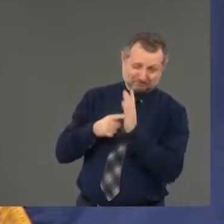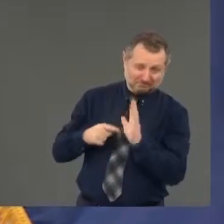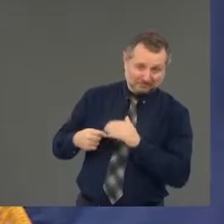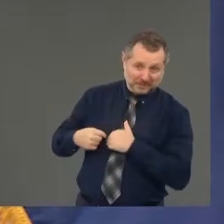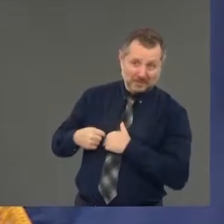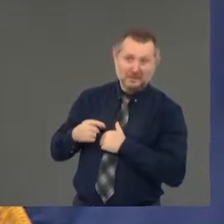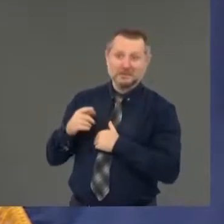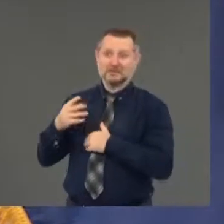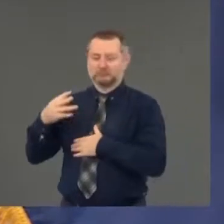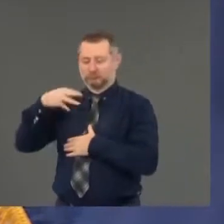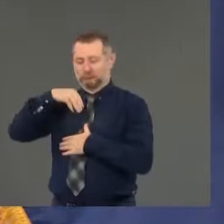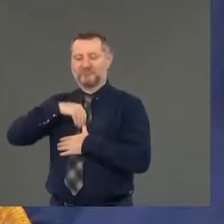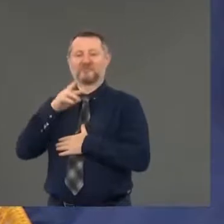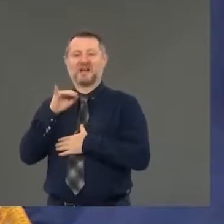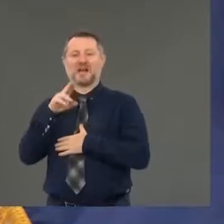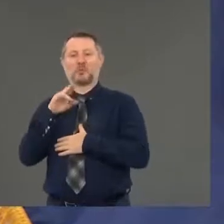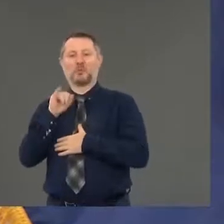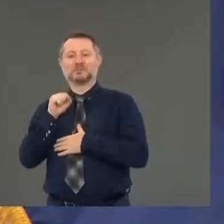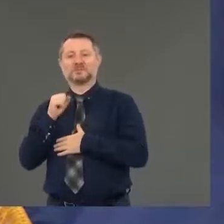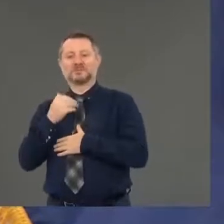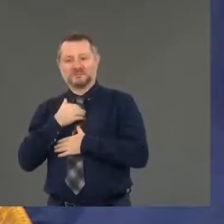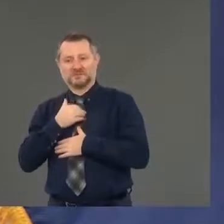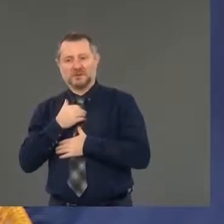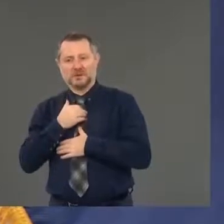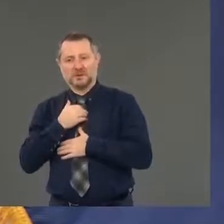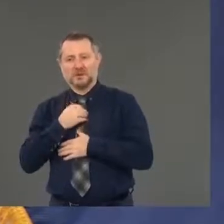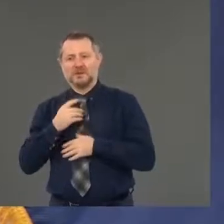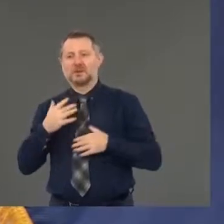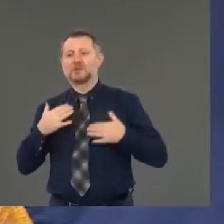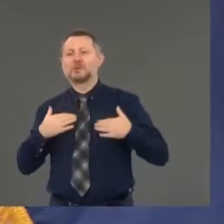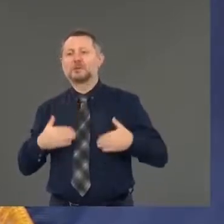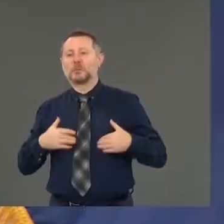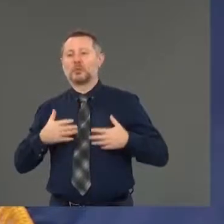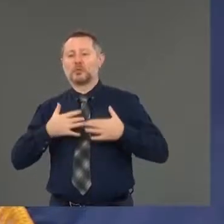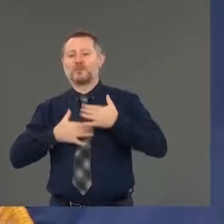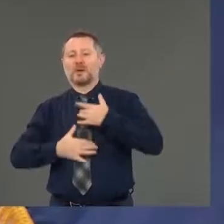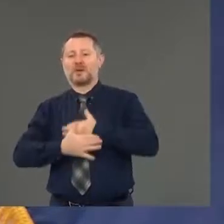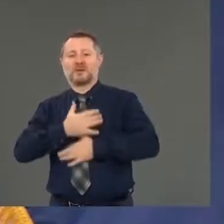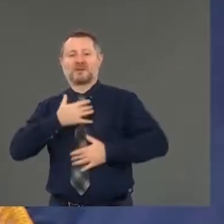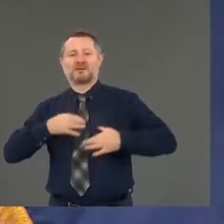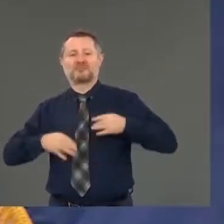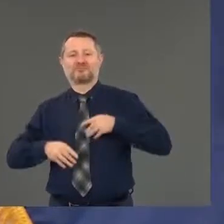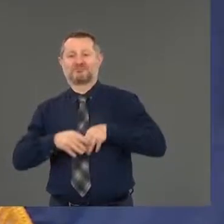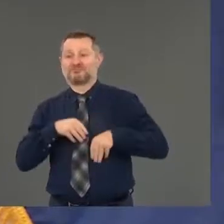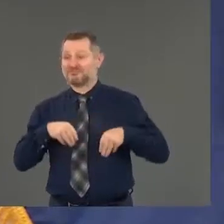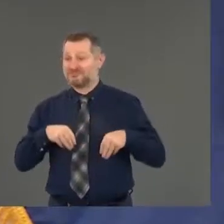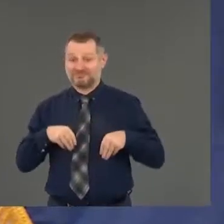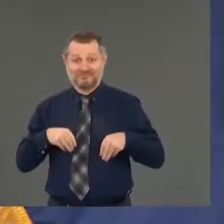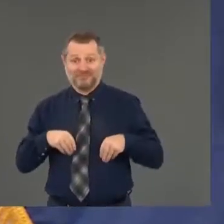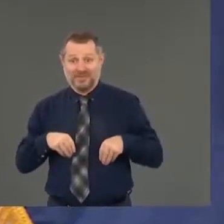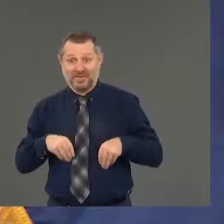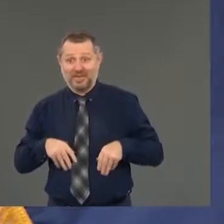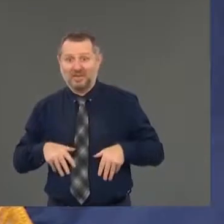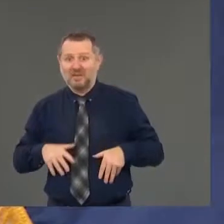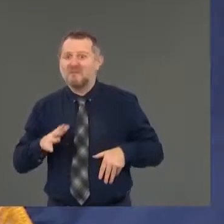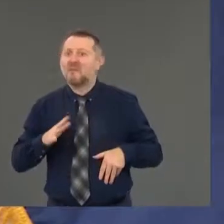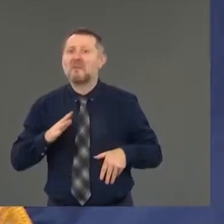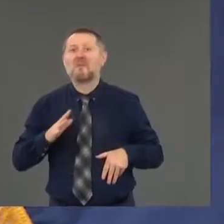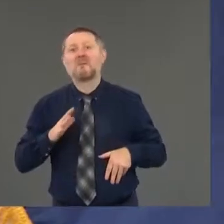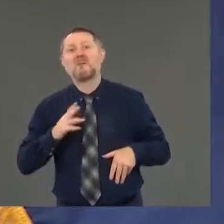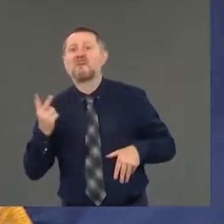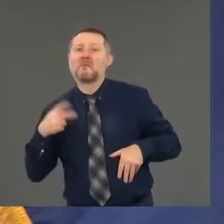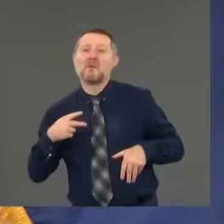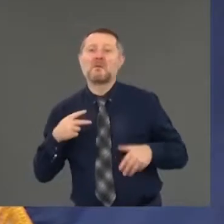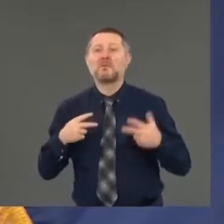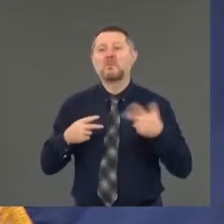days. Then I didn't feel well for a few days. Then I stayed home. Then I got really sick. Then I went to the hospital. You